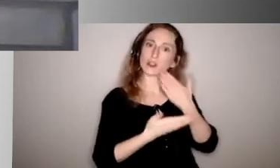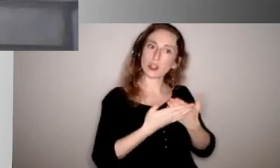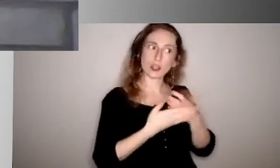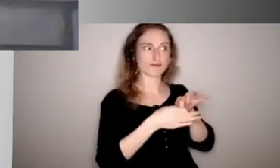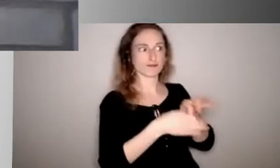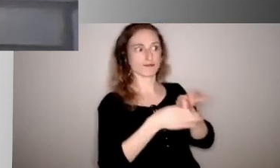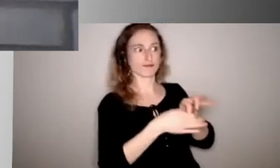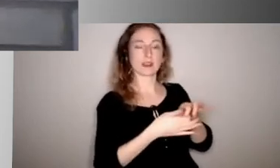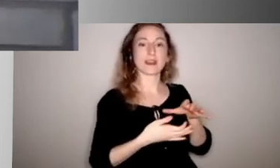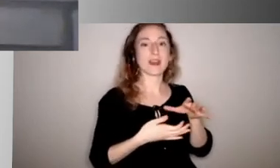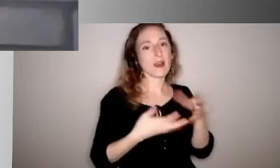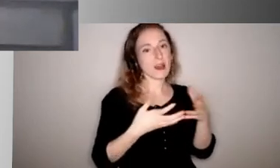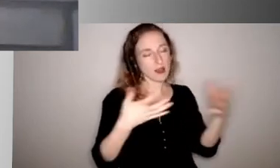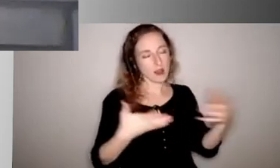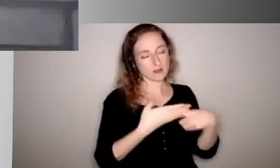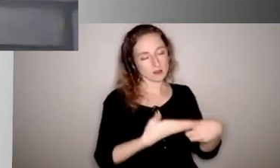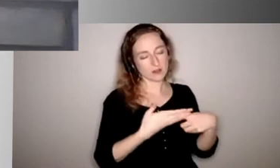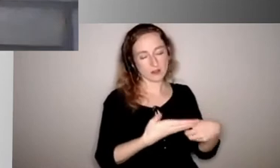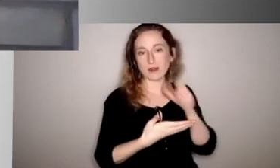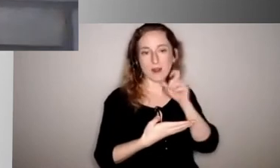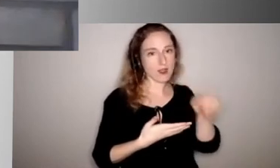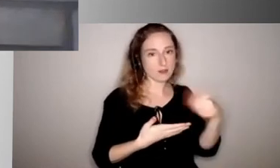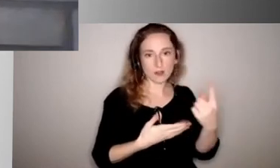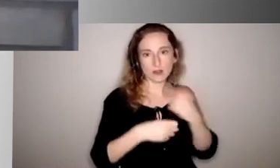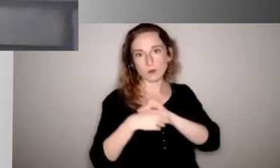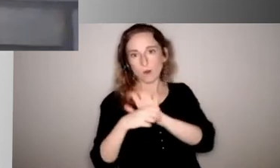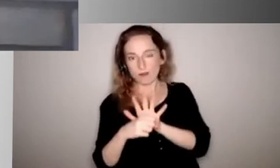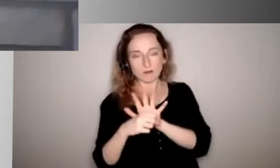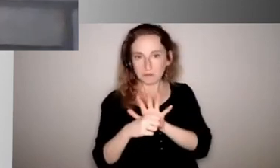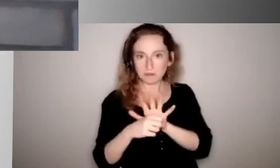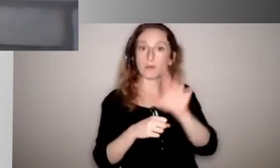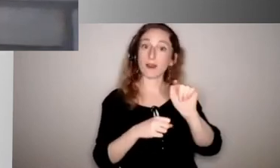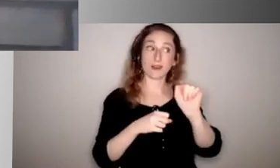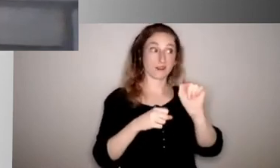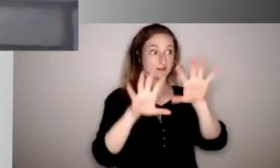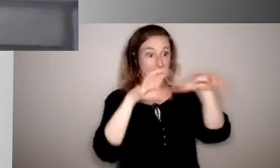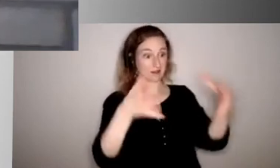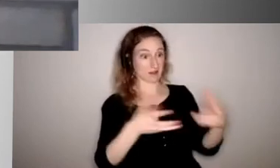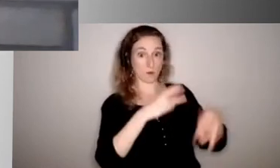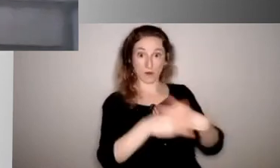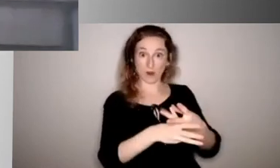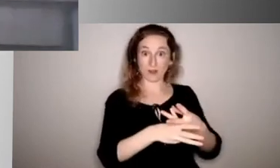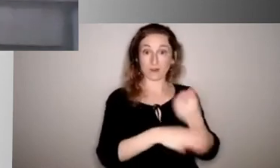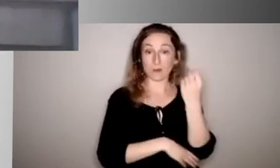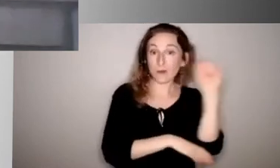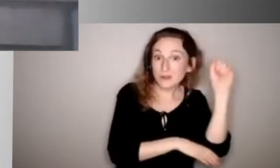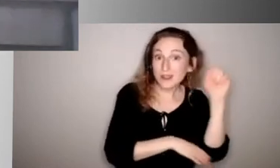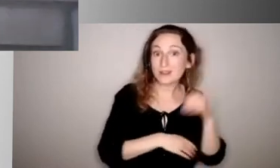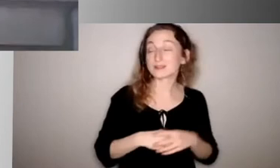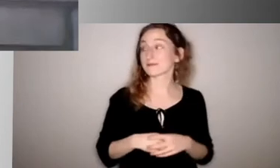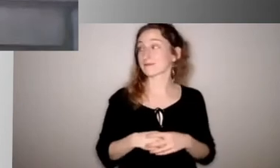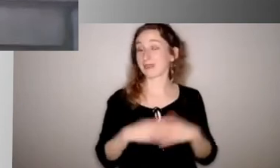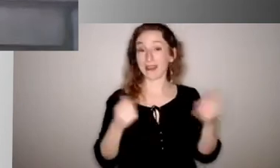have a lot to talk about, not just with COVID, but with the world, the protests, everything that's been